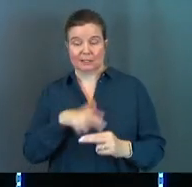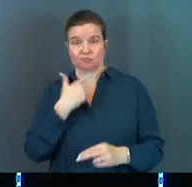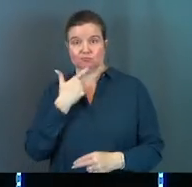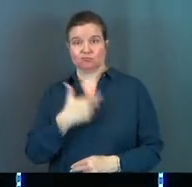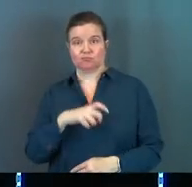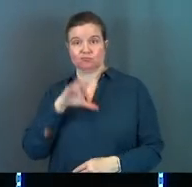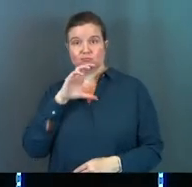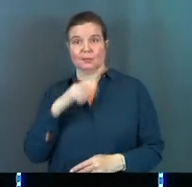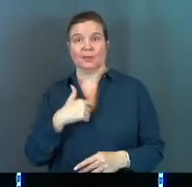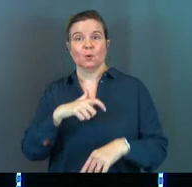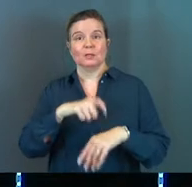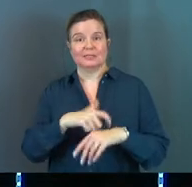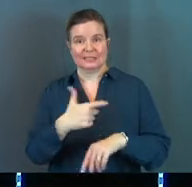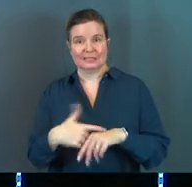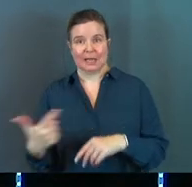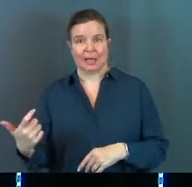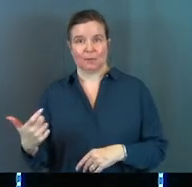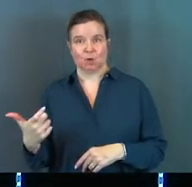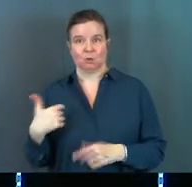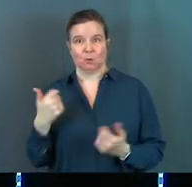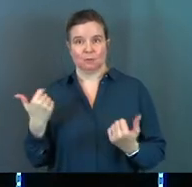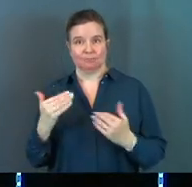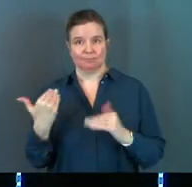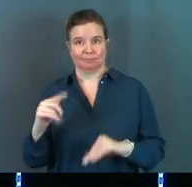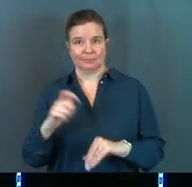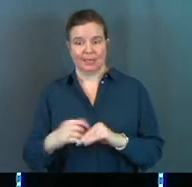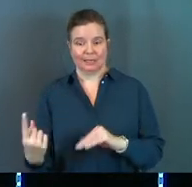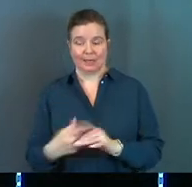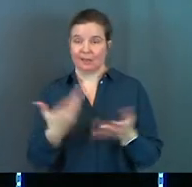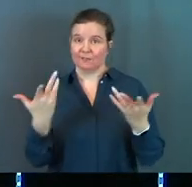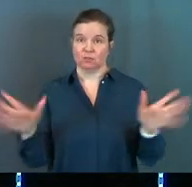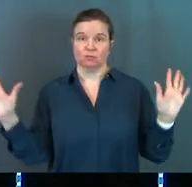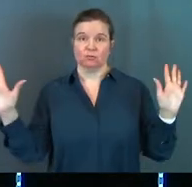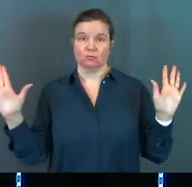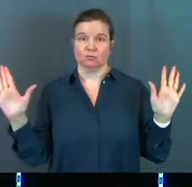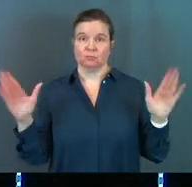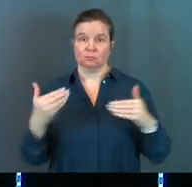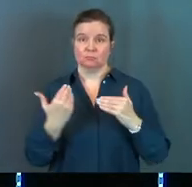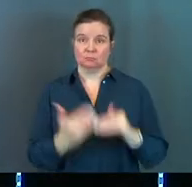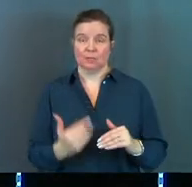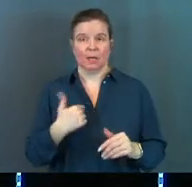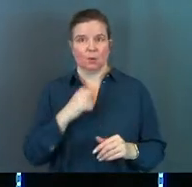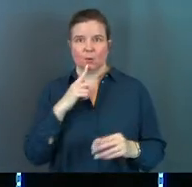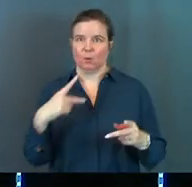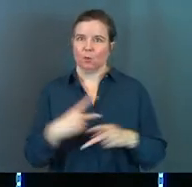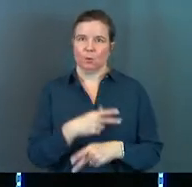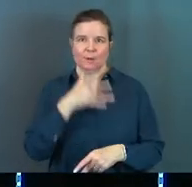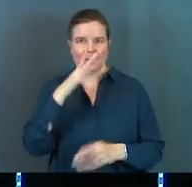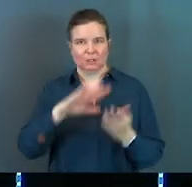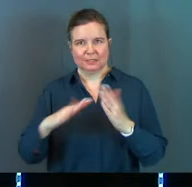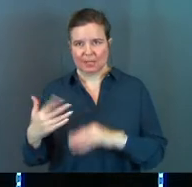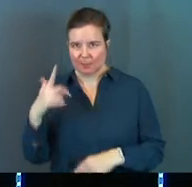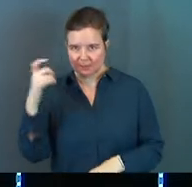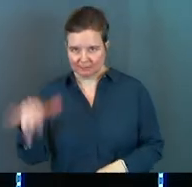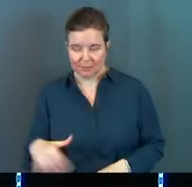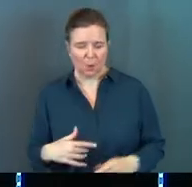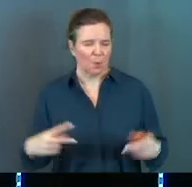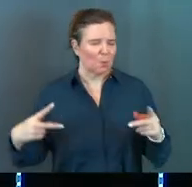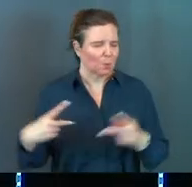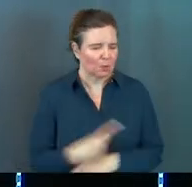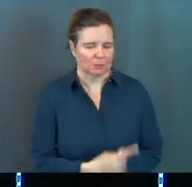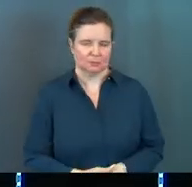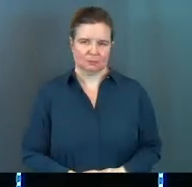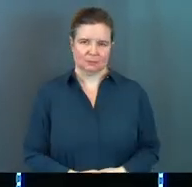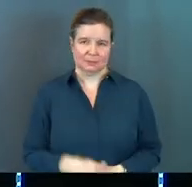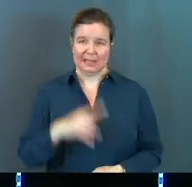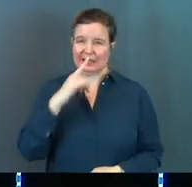down in front of it. There was a timer. You had this much time on the day and then you were done. And we were the worst parents in town. Worst.